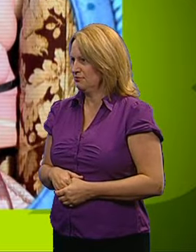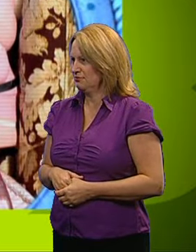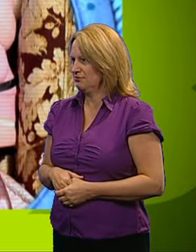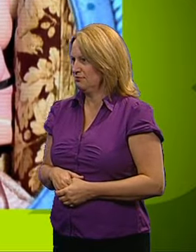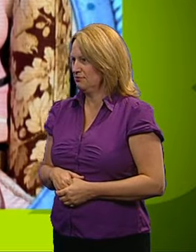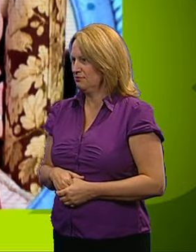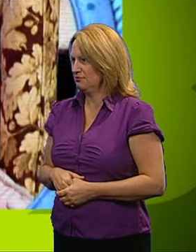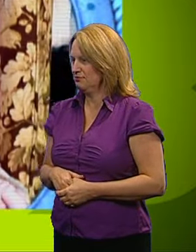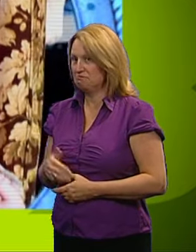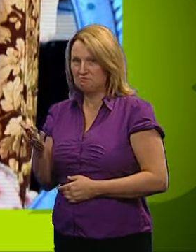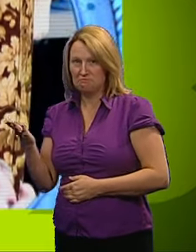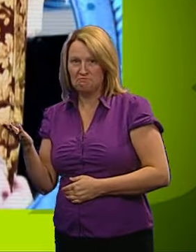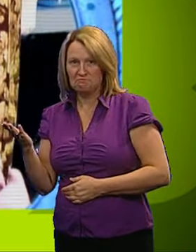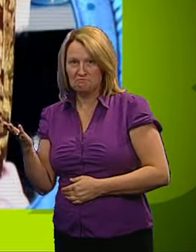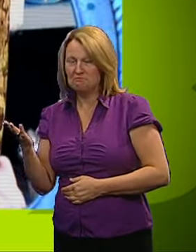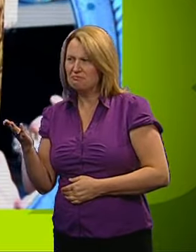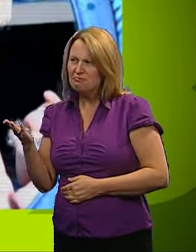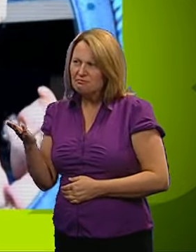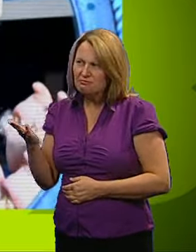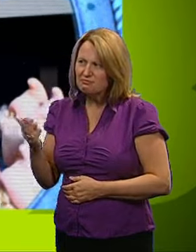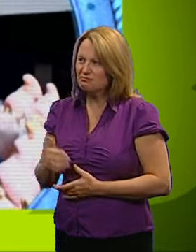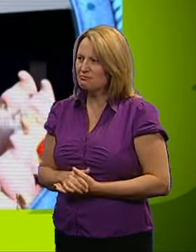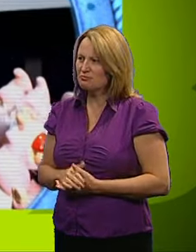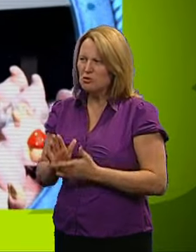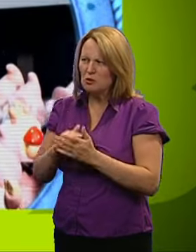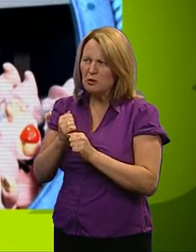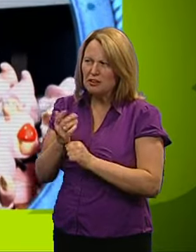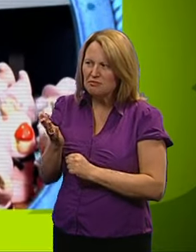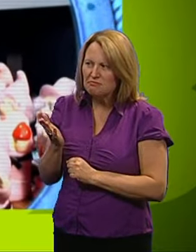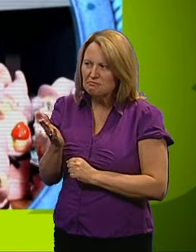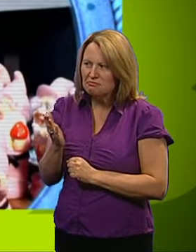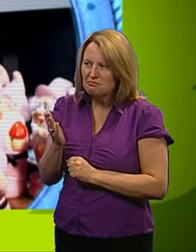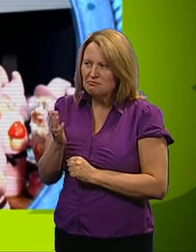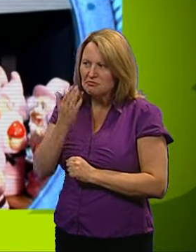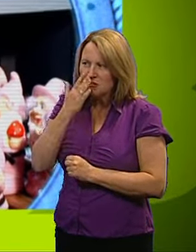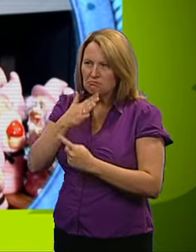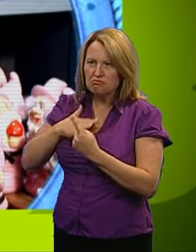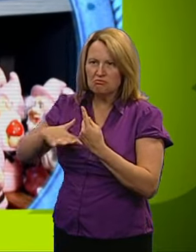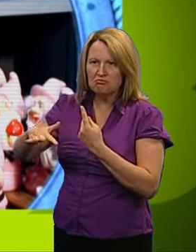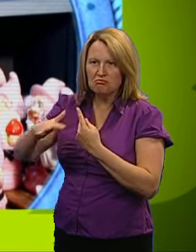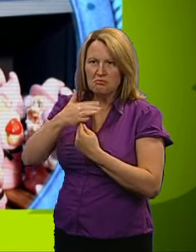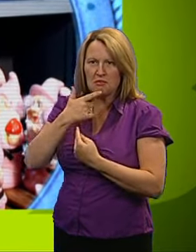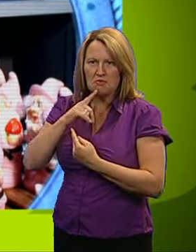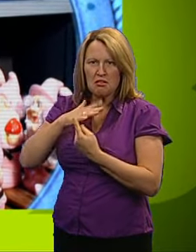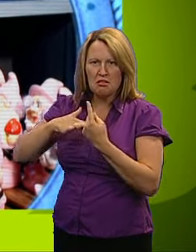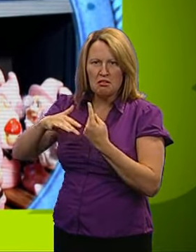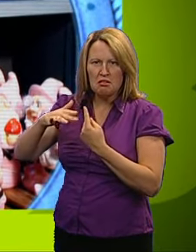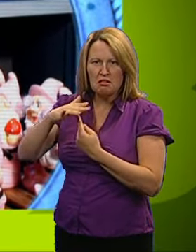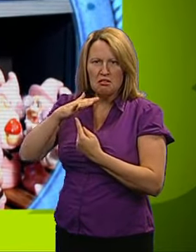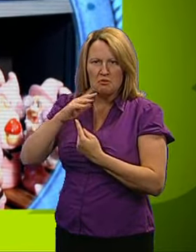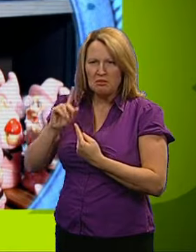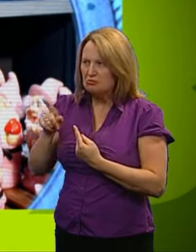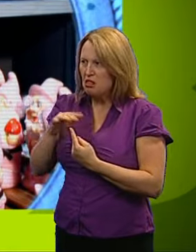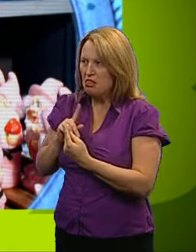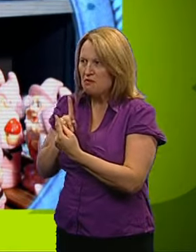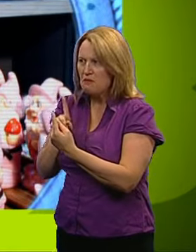Let's have a look at the Nanette, see what she's up to. She's surrounded by them! There's millions of them! Oh, they're